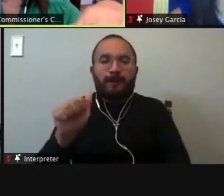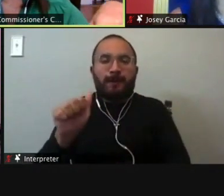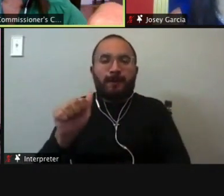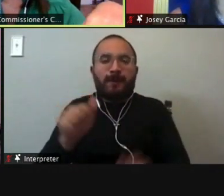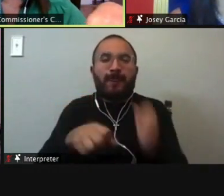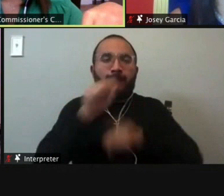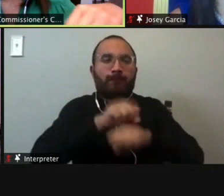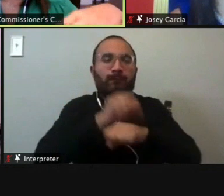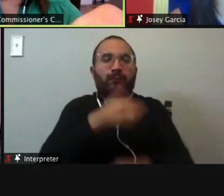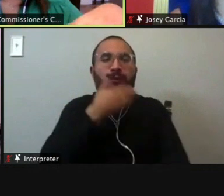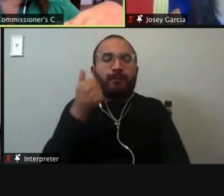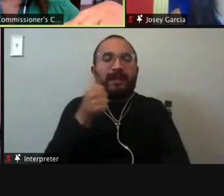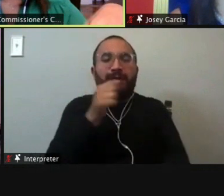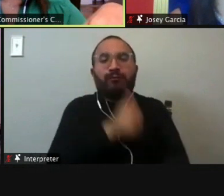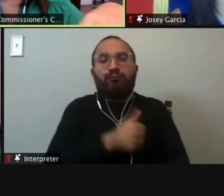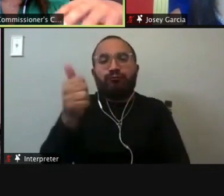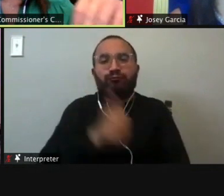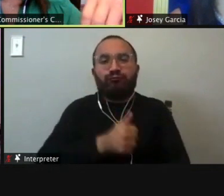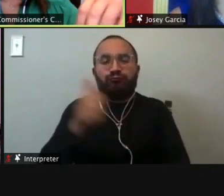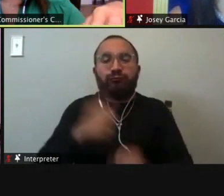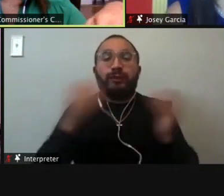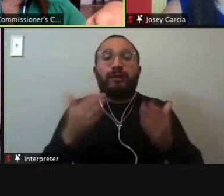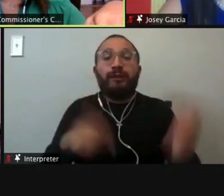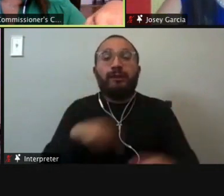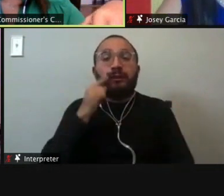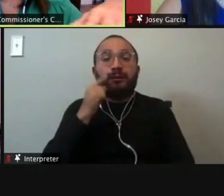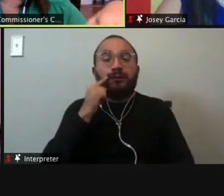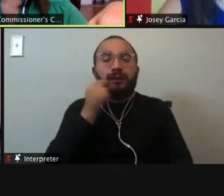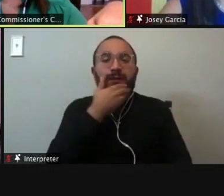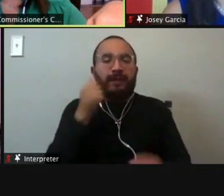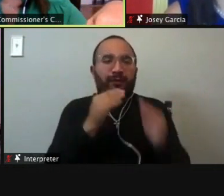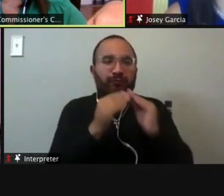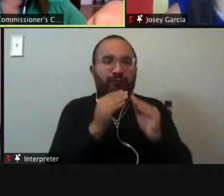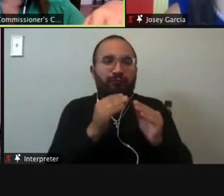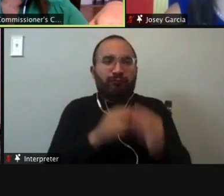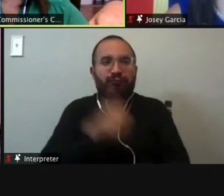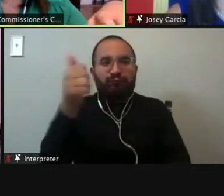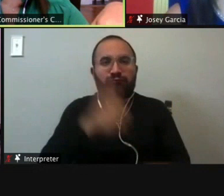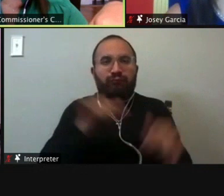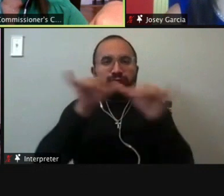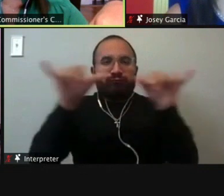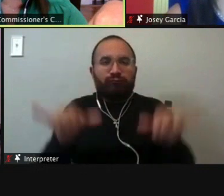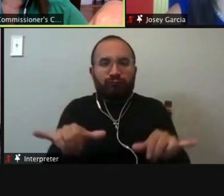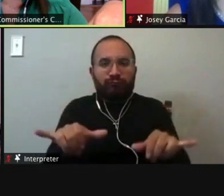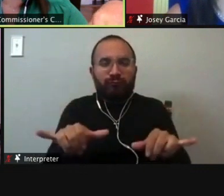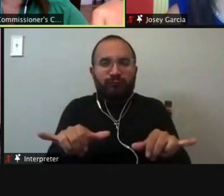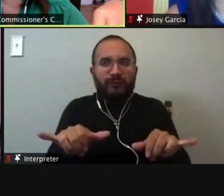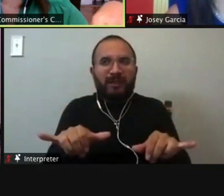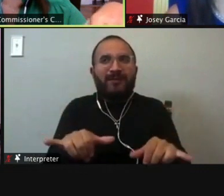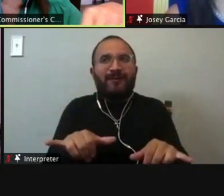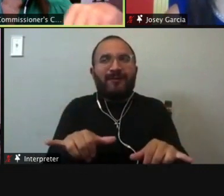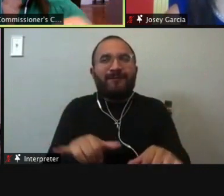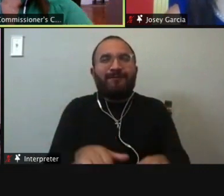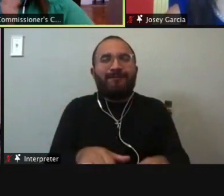Antonio and Bexar County. And I think is we get a better mass transit system in place that will take vehicles off the road.